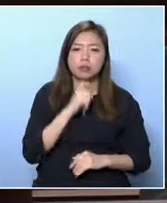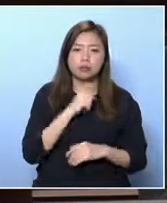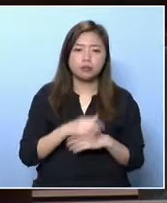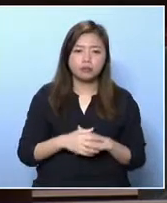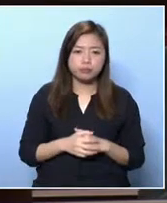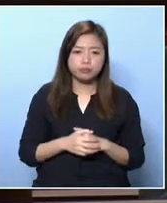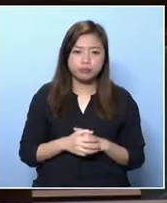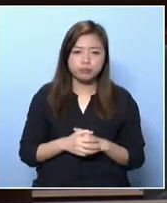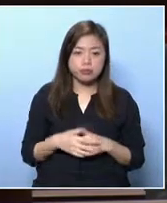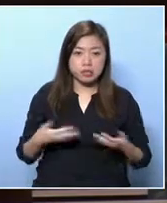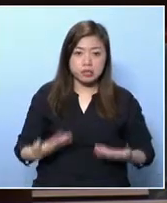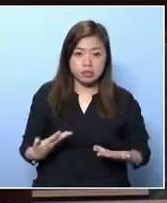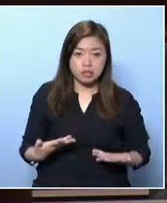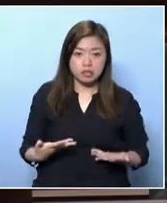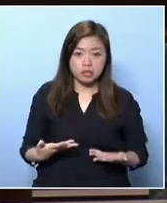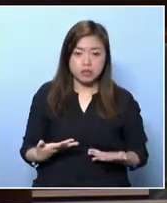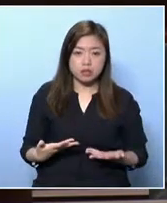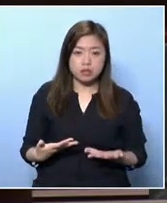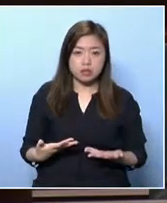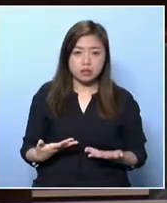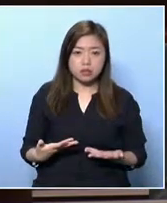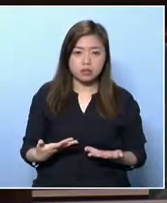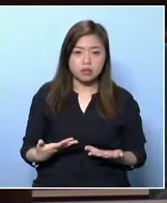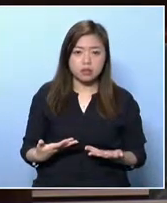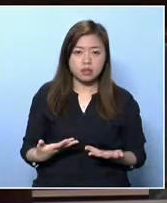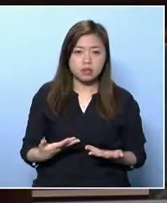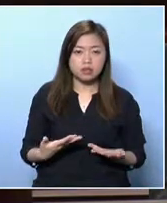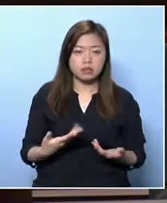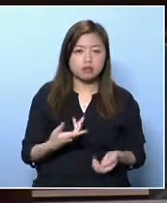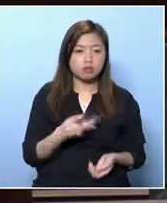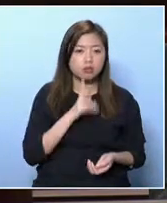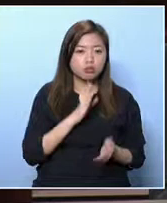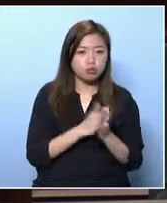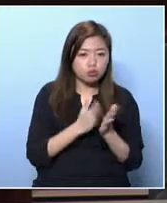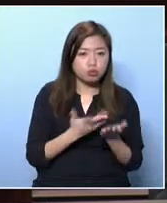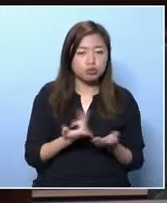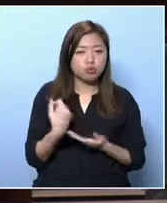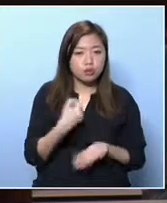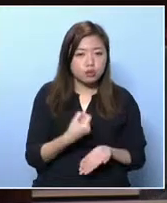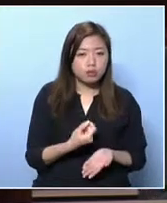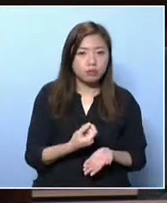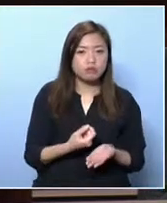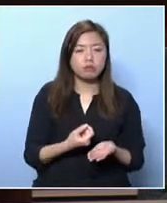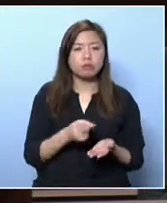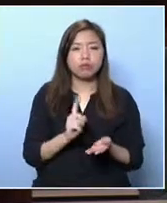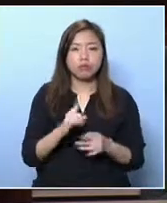will be granted. You have to use it in two to three months. And the textbook grant